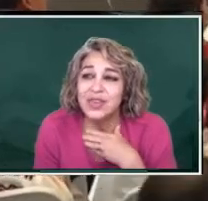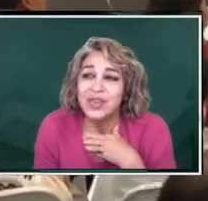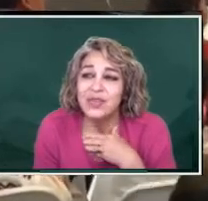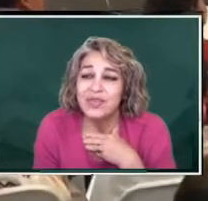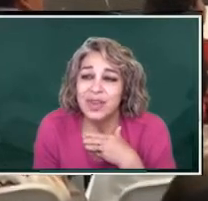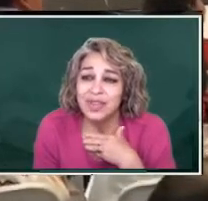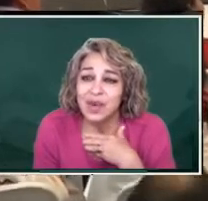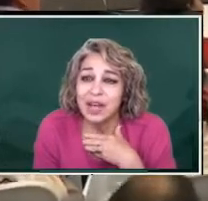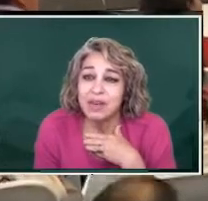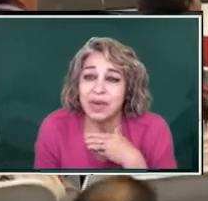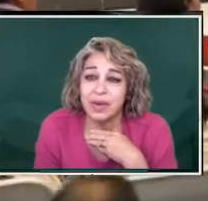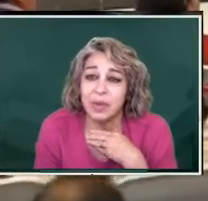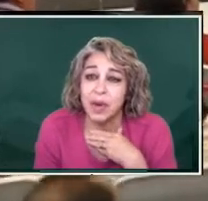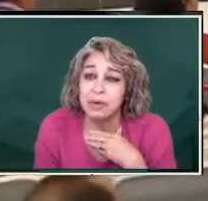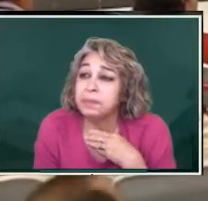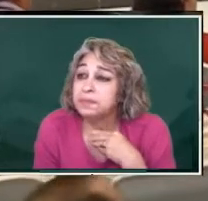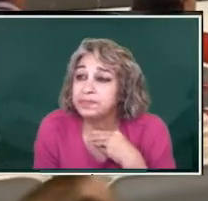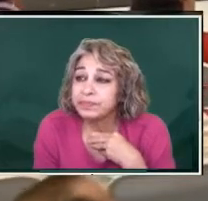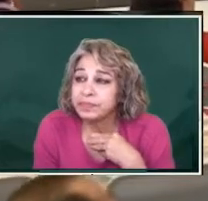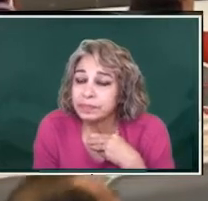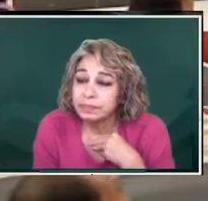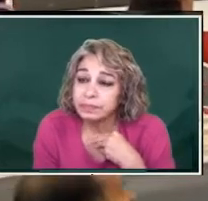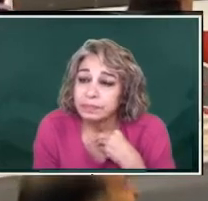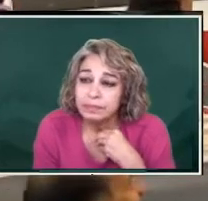You know Durango very well.